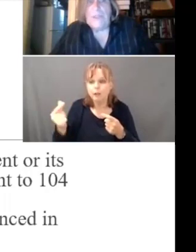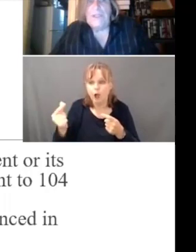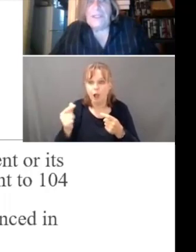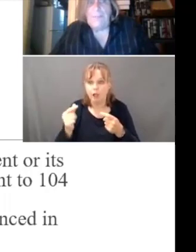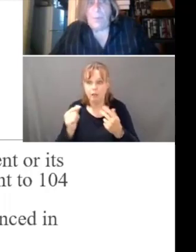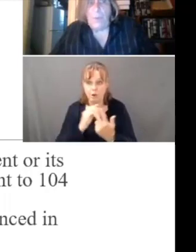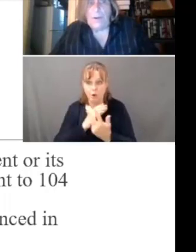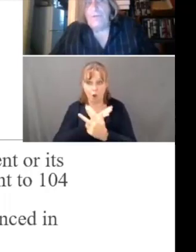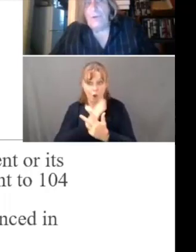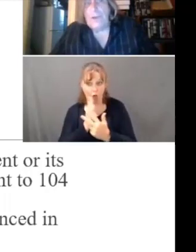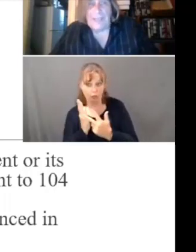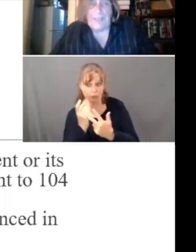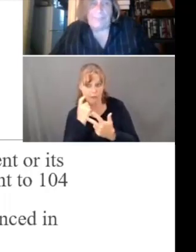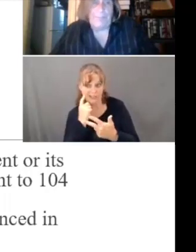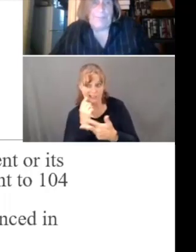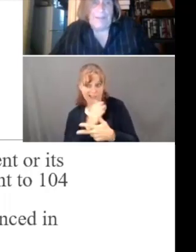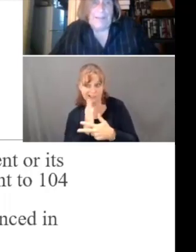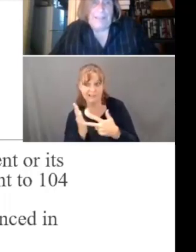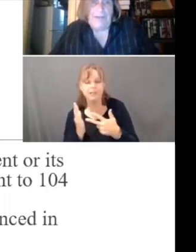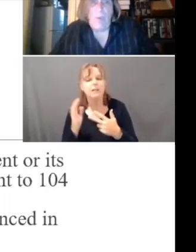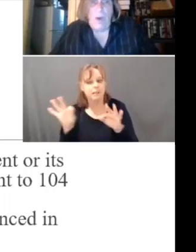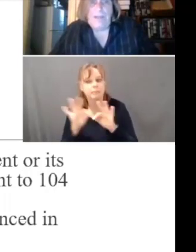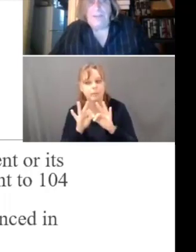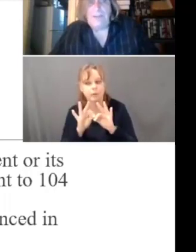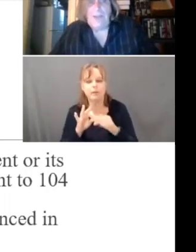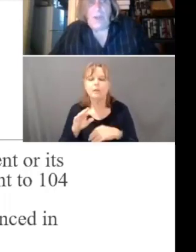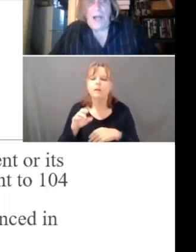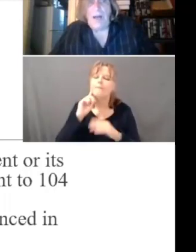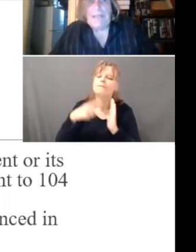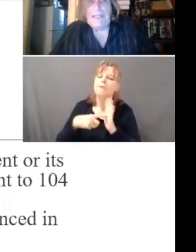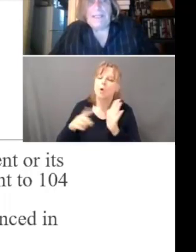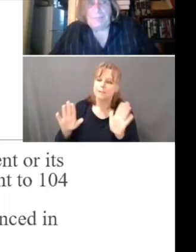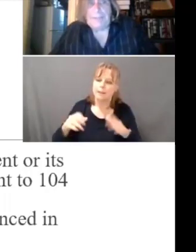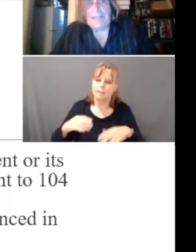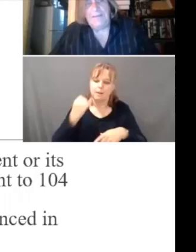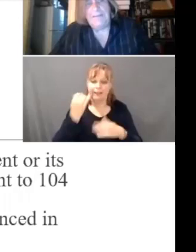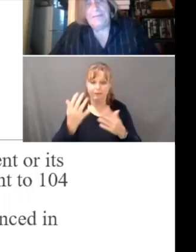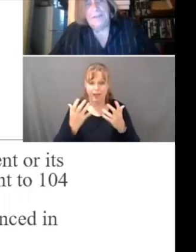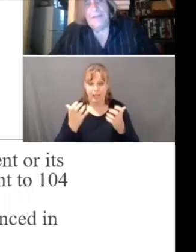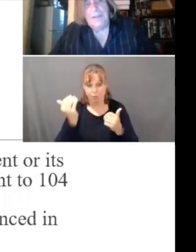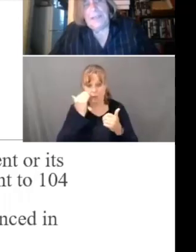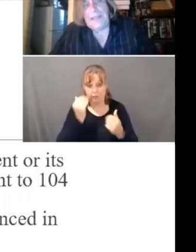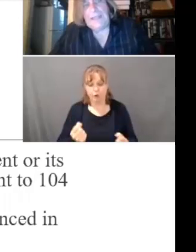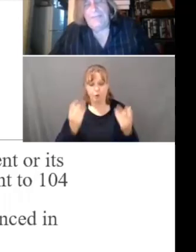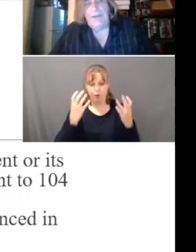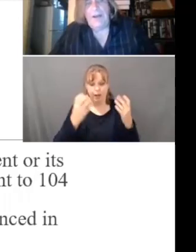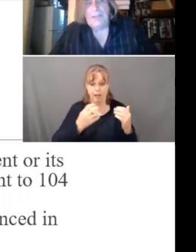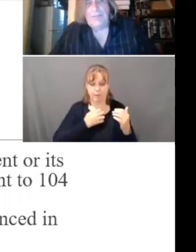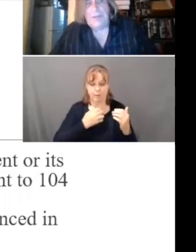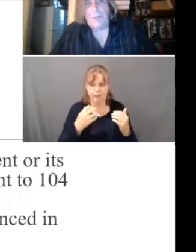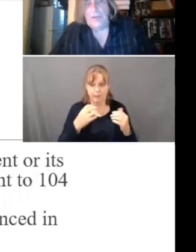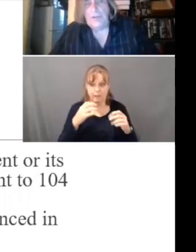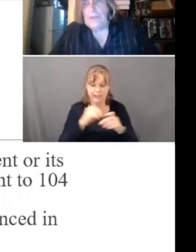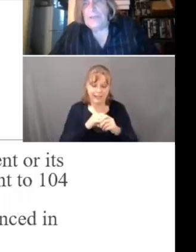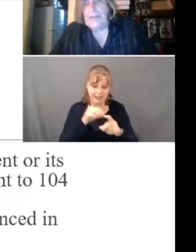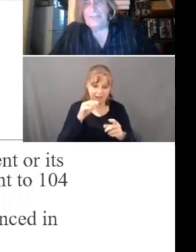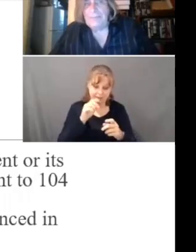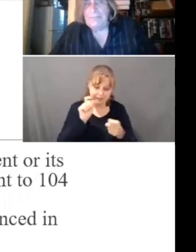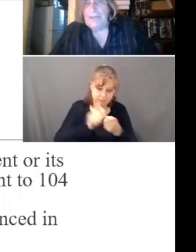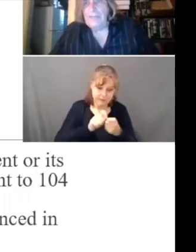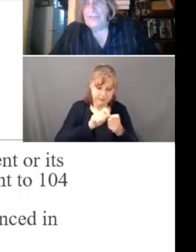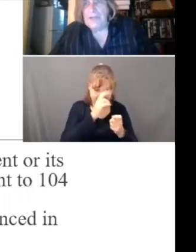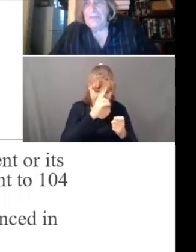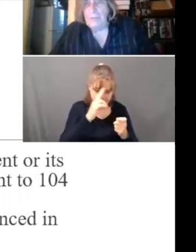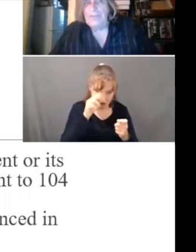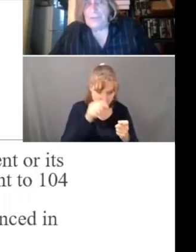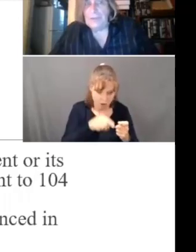are really important. For example, if I wanted to know how many complaints in a given hospital were treated as